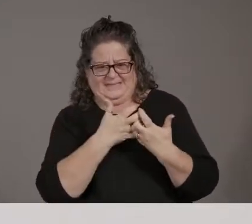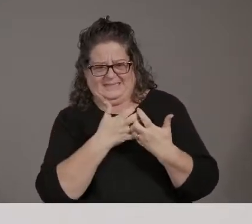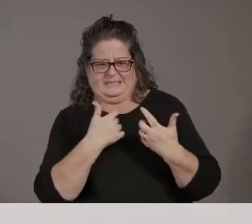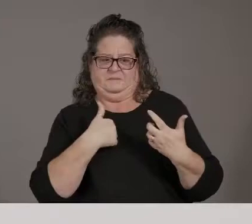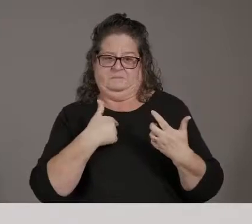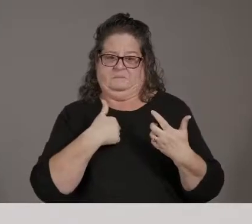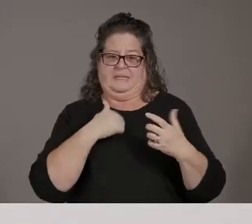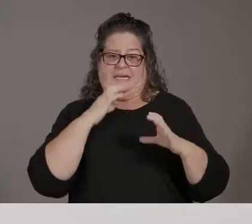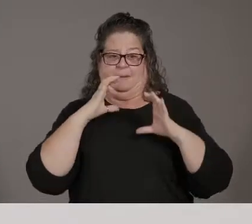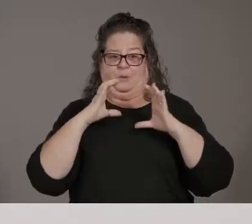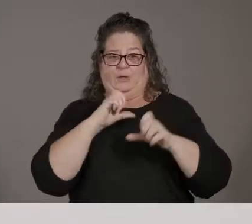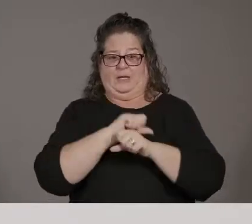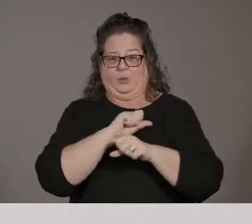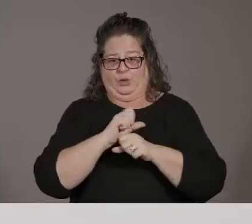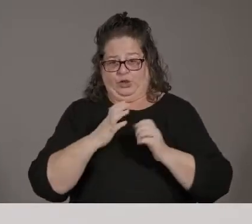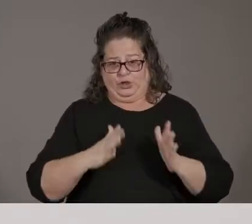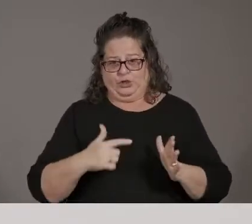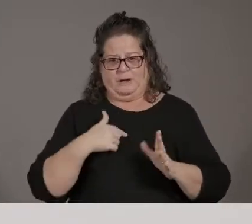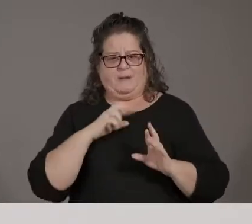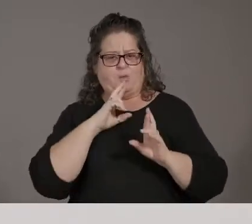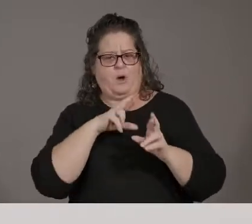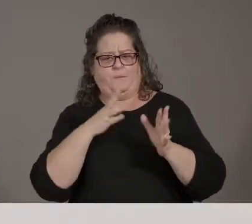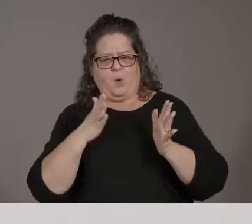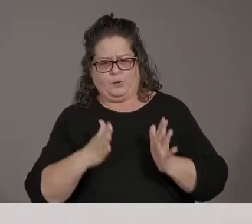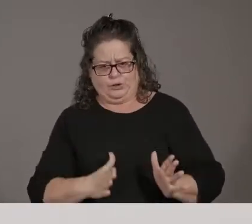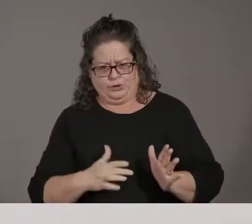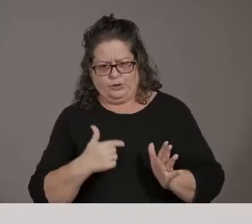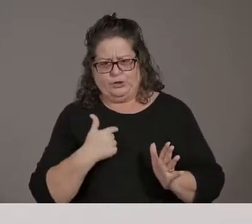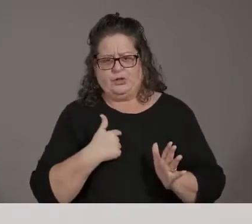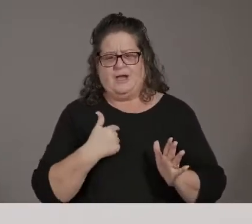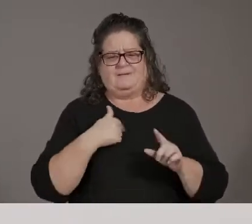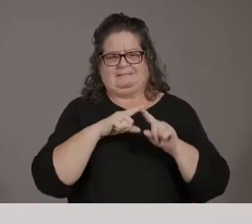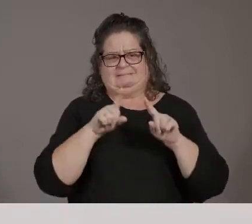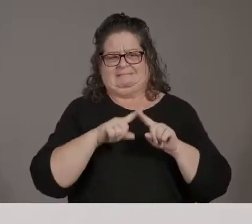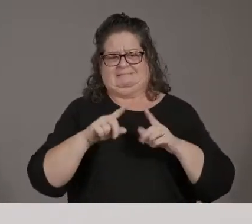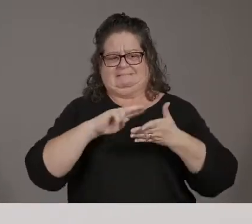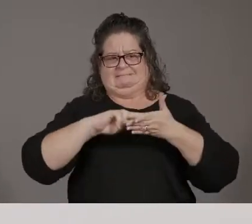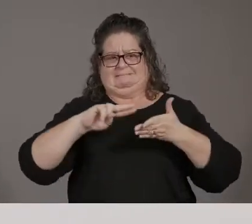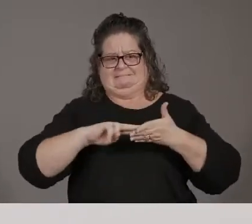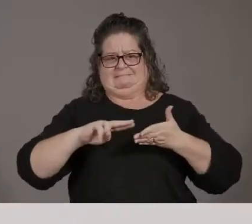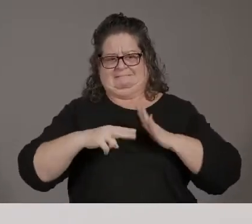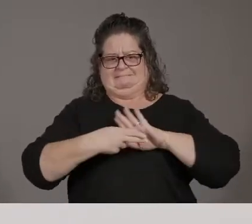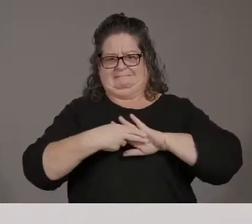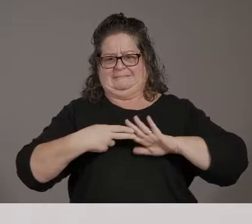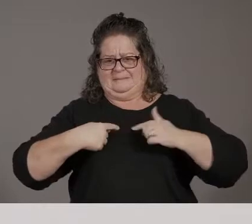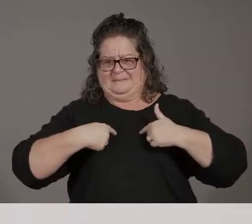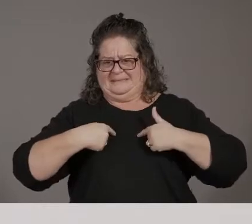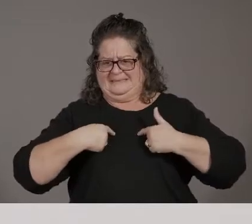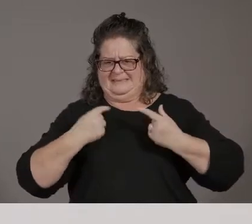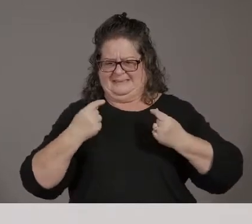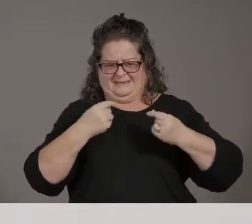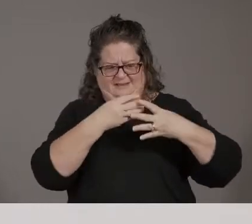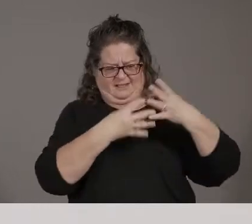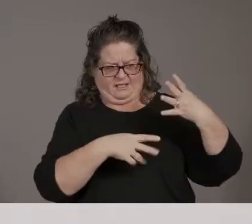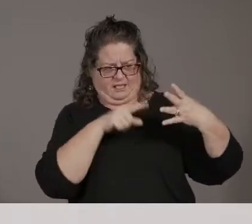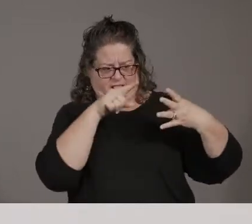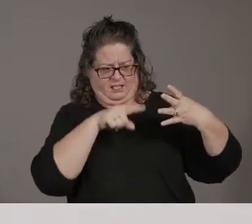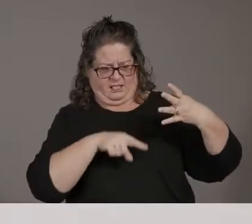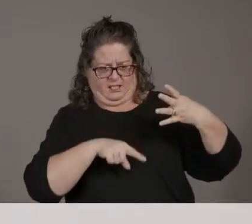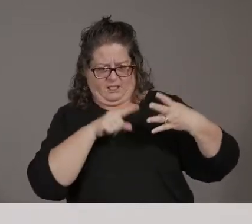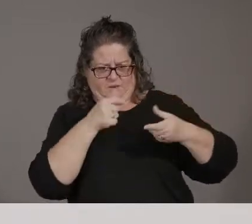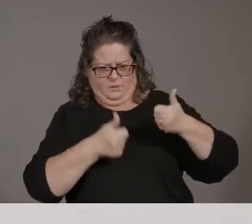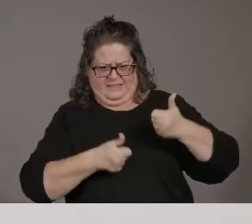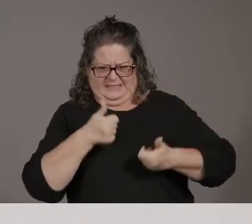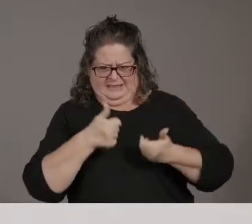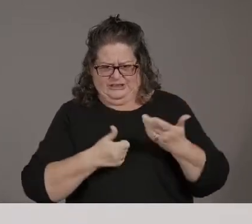else. I mean, it, it, it seems like, you people are to have to second guess where they fit in. Uh, it's sort of like, you know, one of